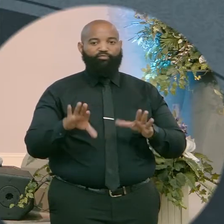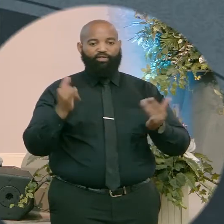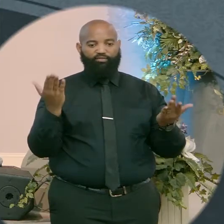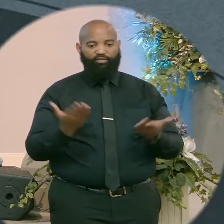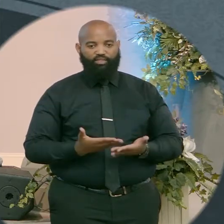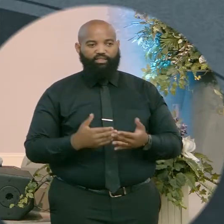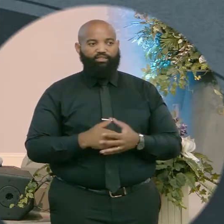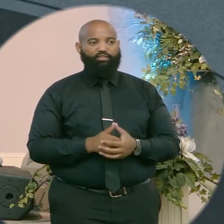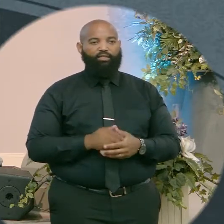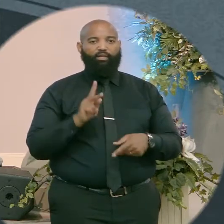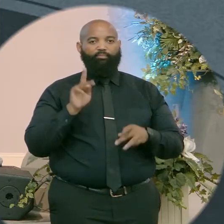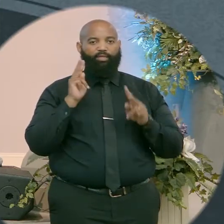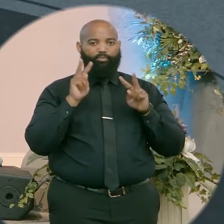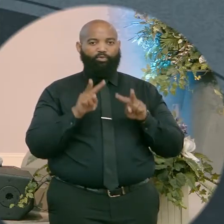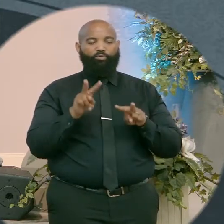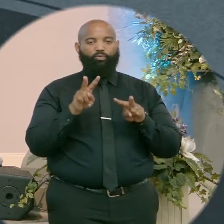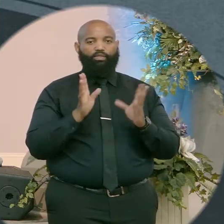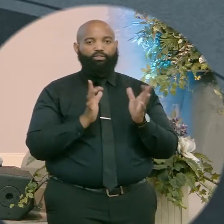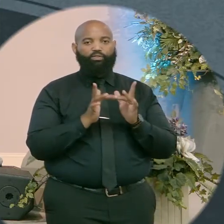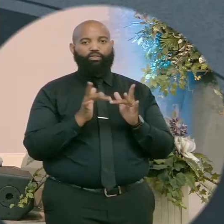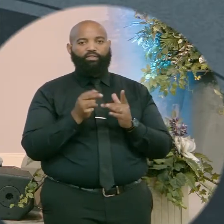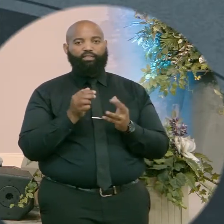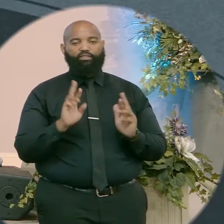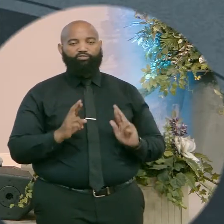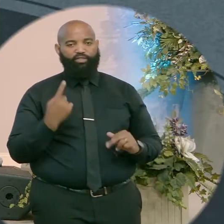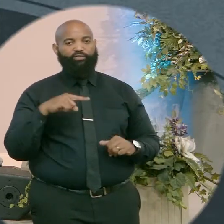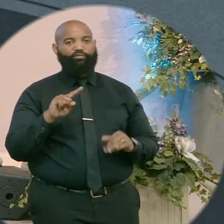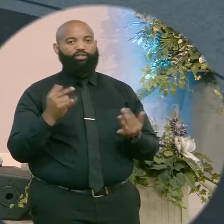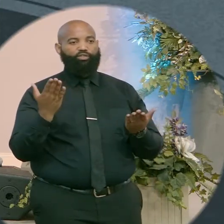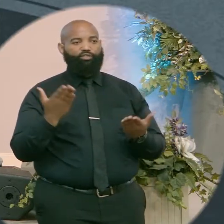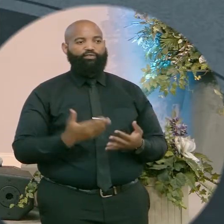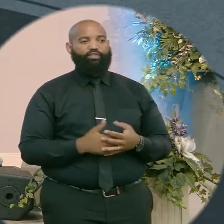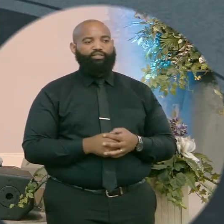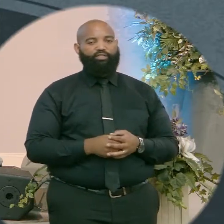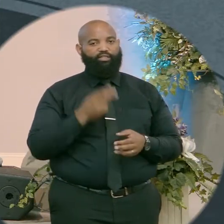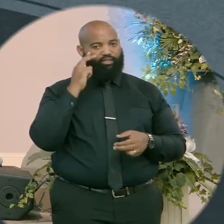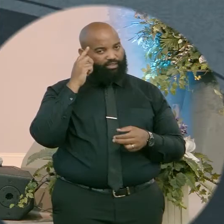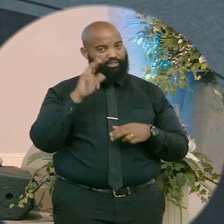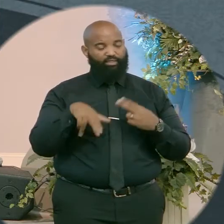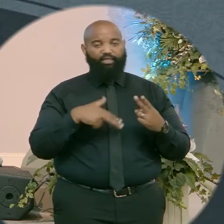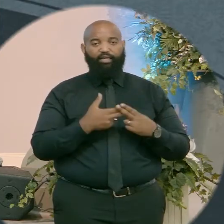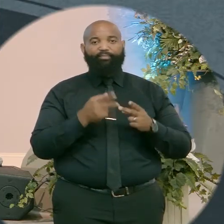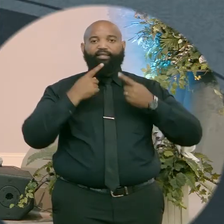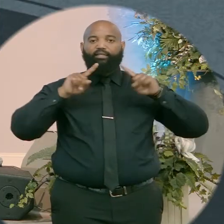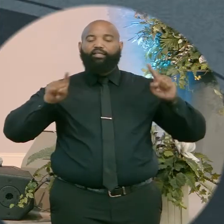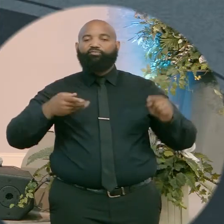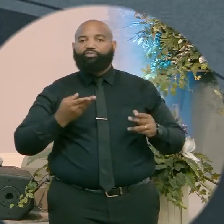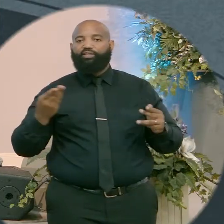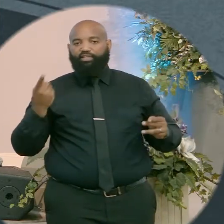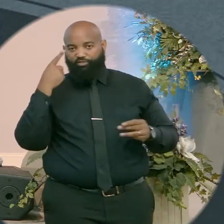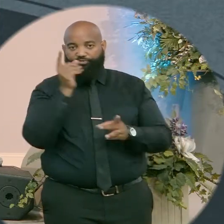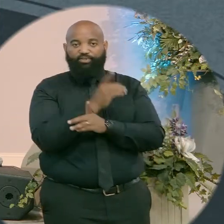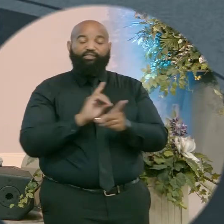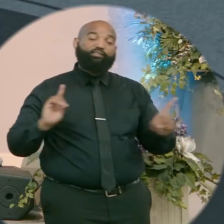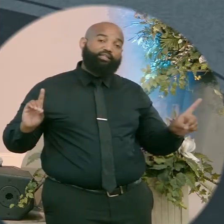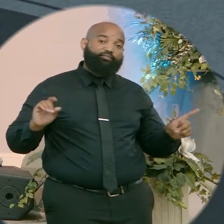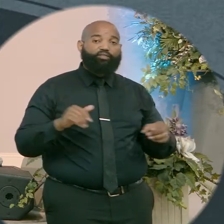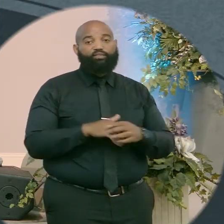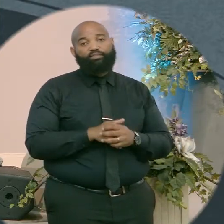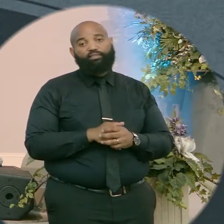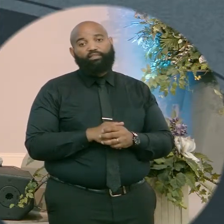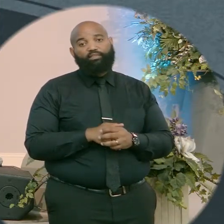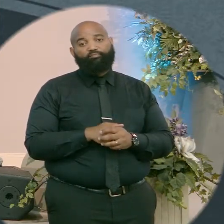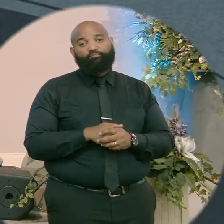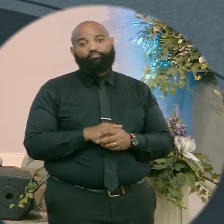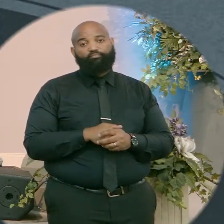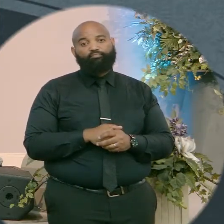Even those who are watching online, I want you to think about these declarations for deliverance and